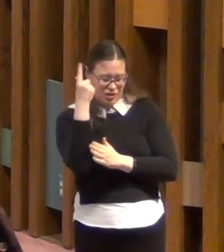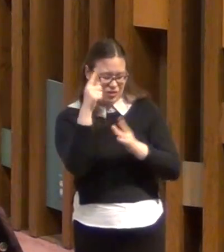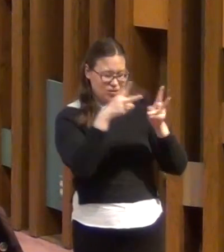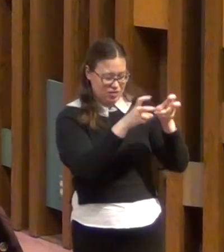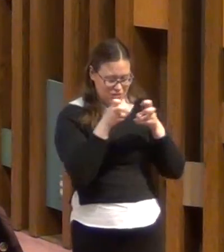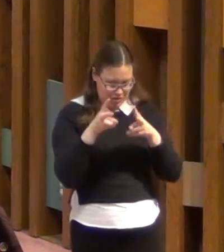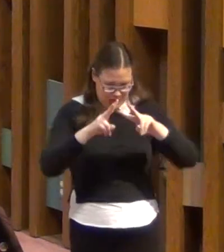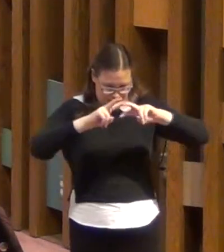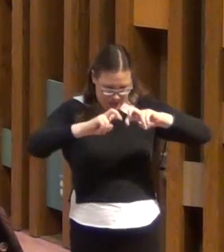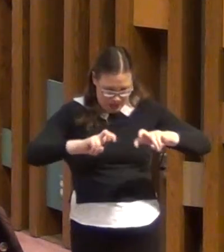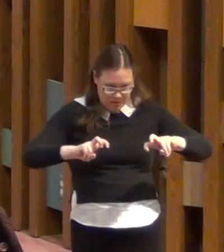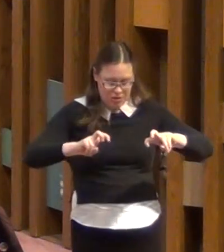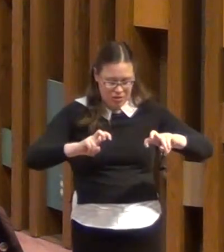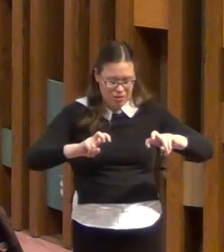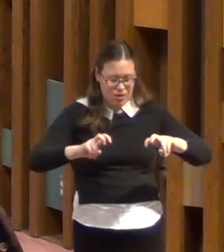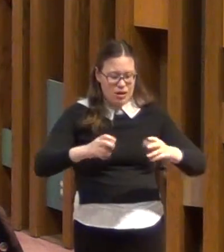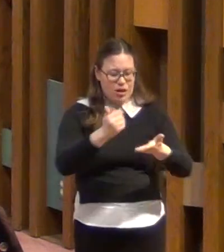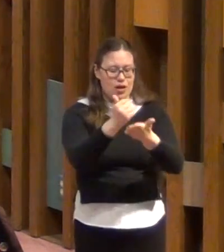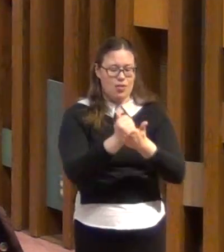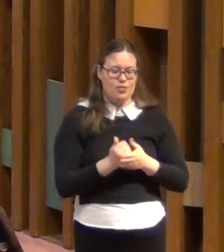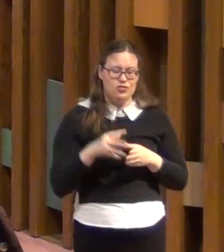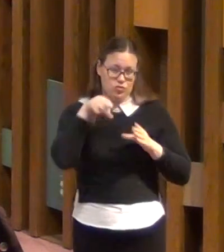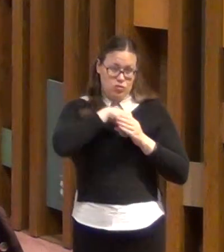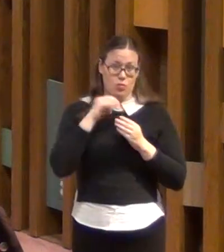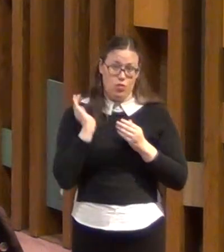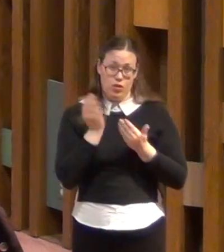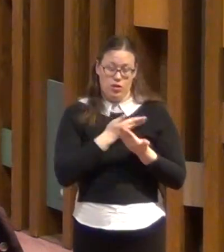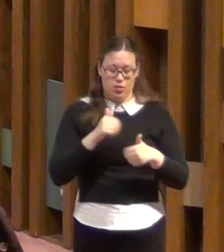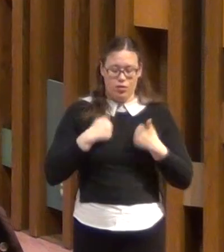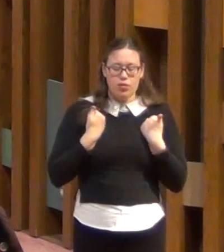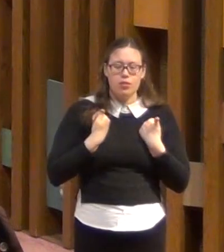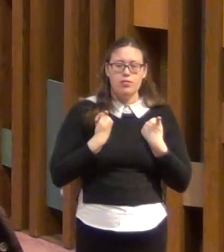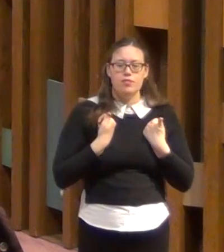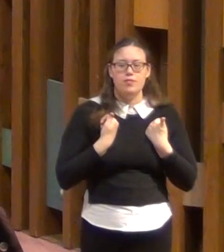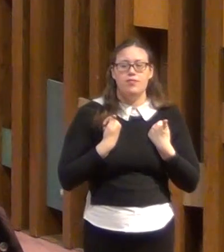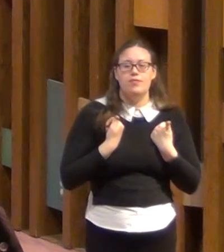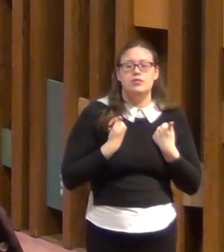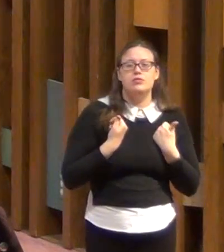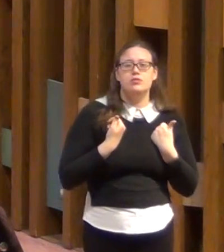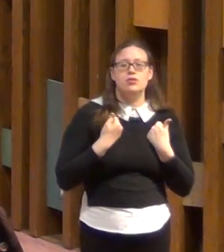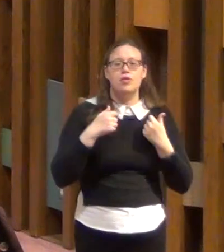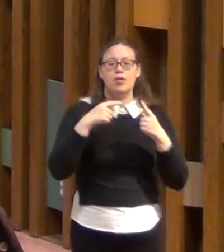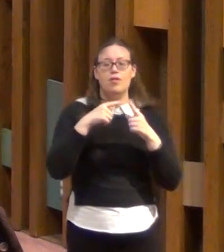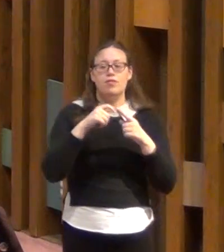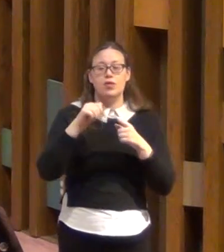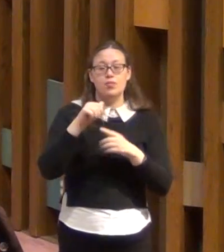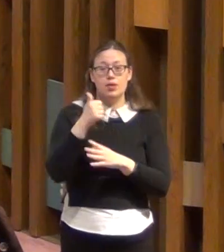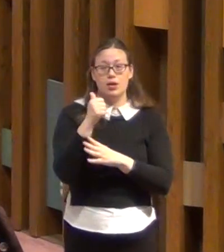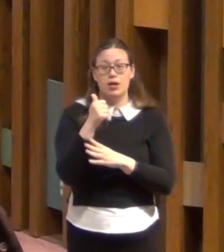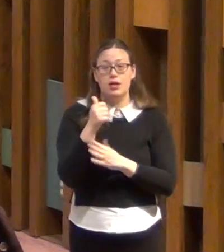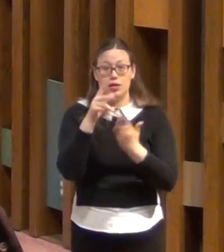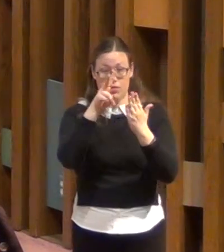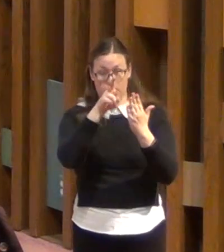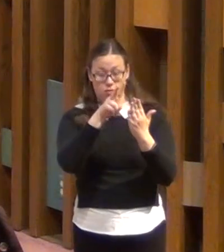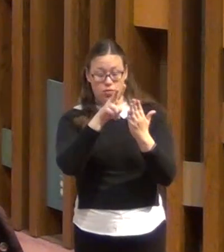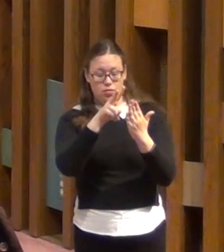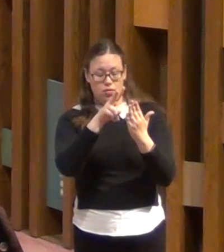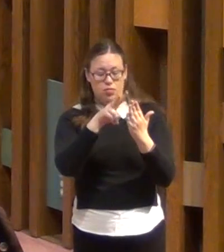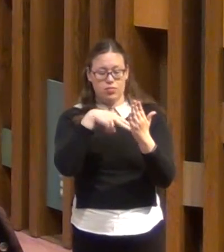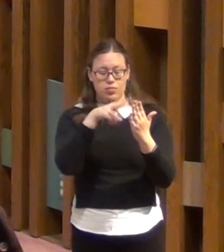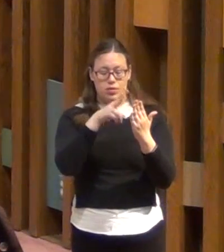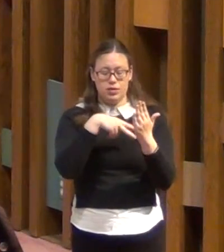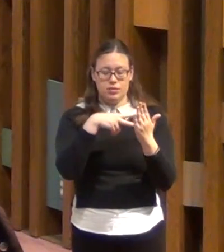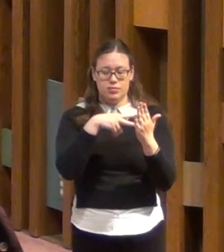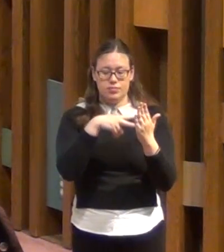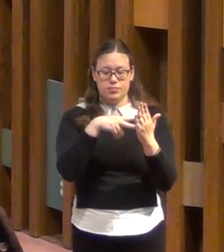to them. From our earlier reading, and this one, we understand that